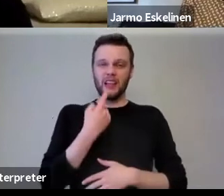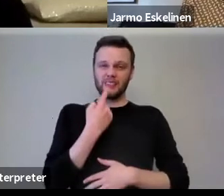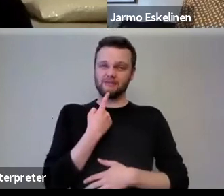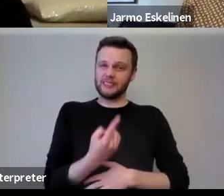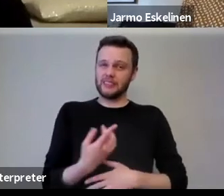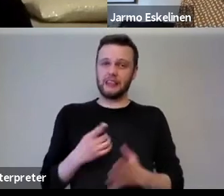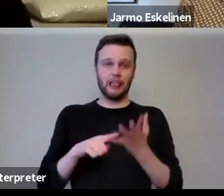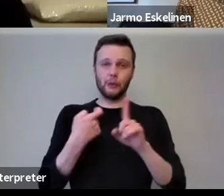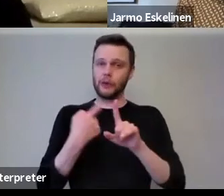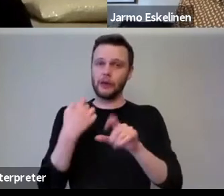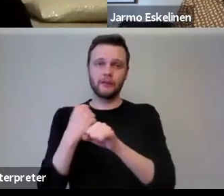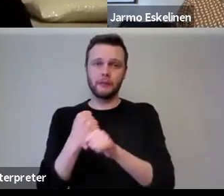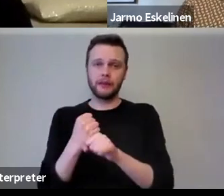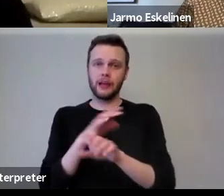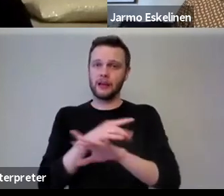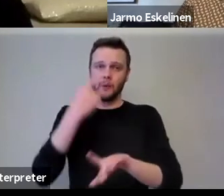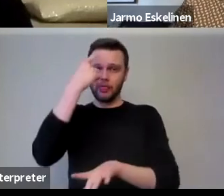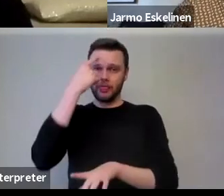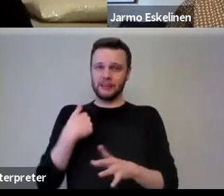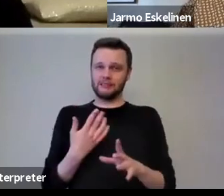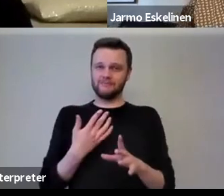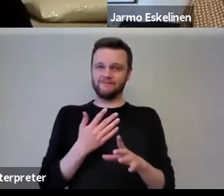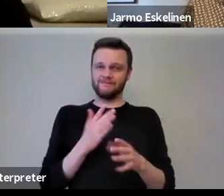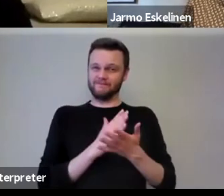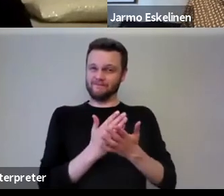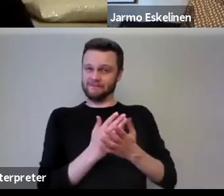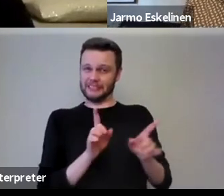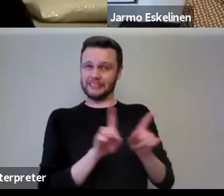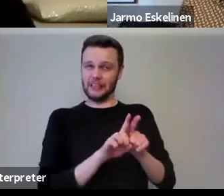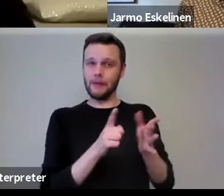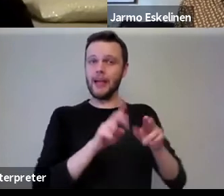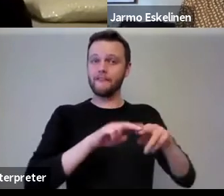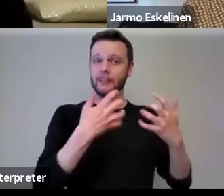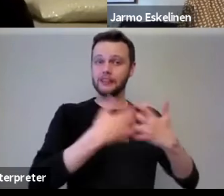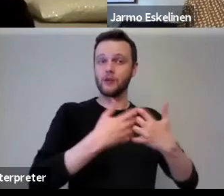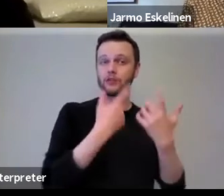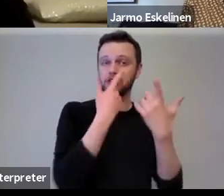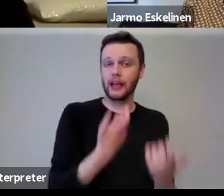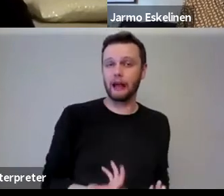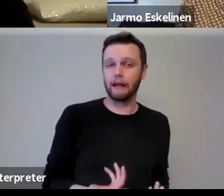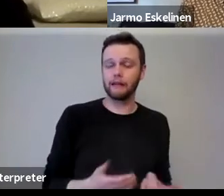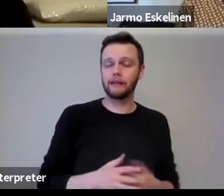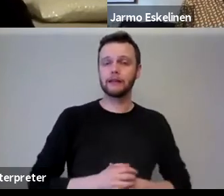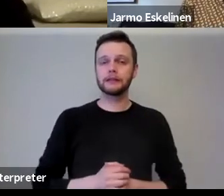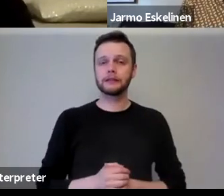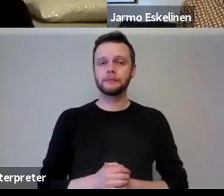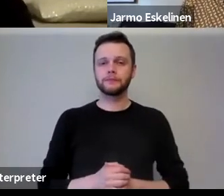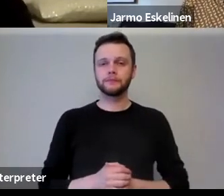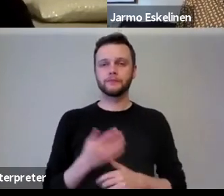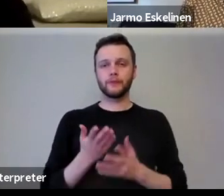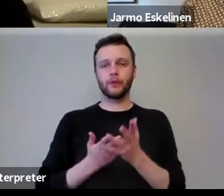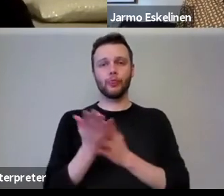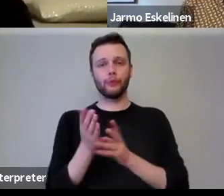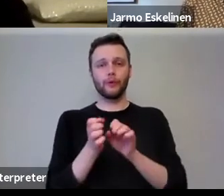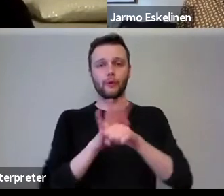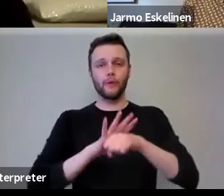UK government was very far off from doing the same if the technology had allowed that with the symptoms, uh, the COVID